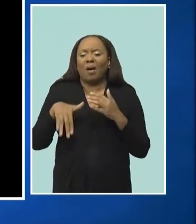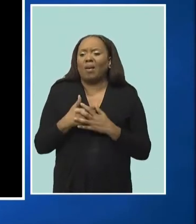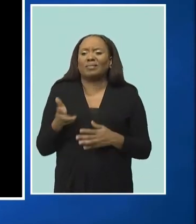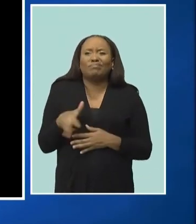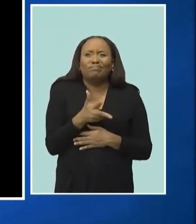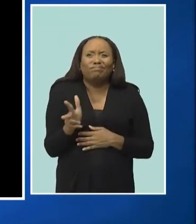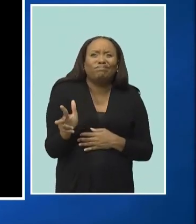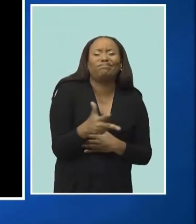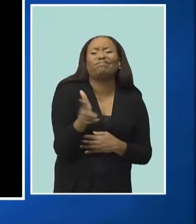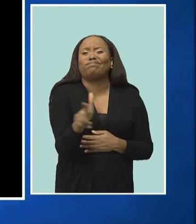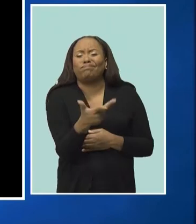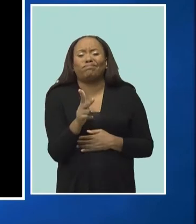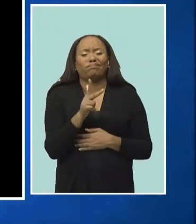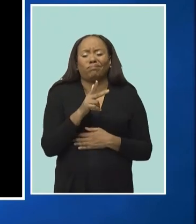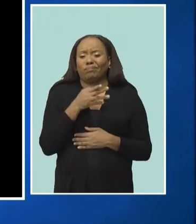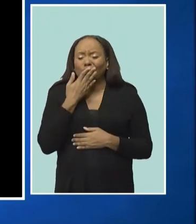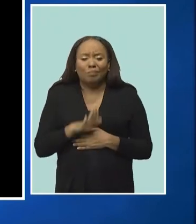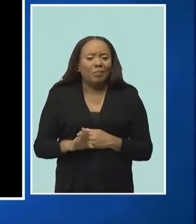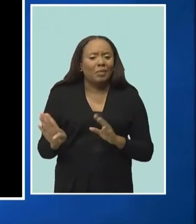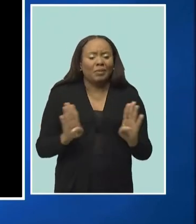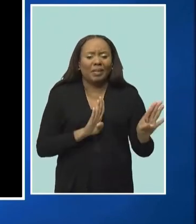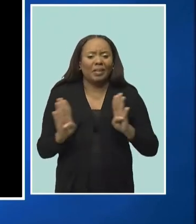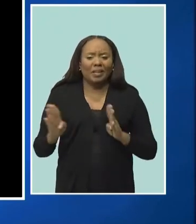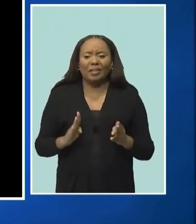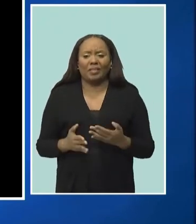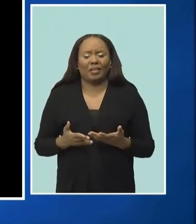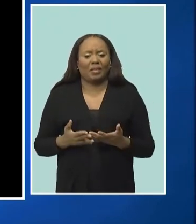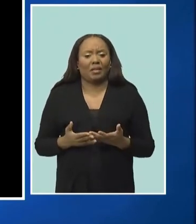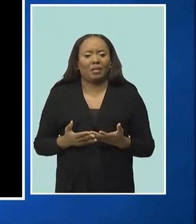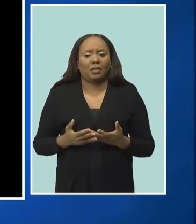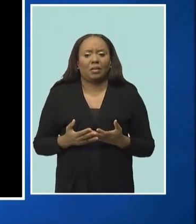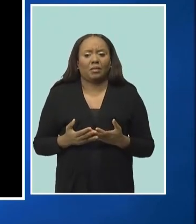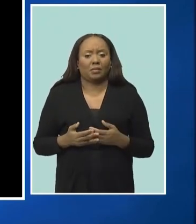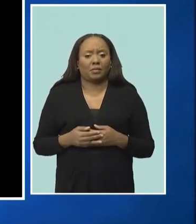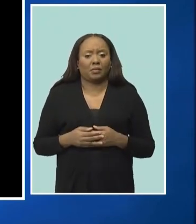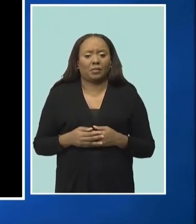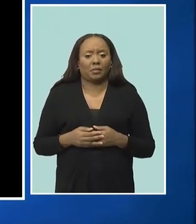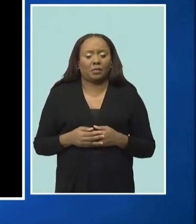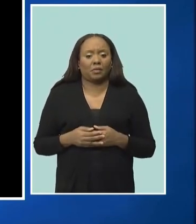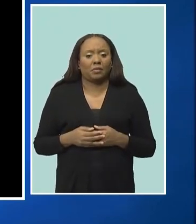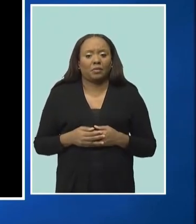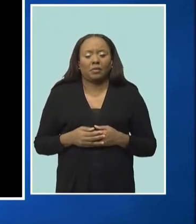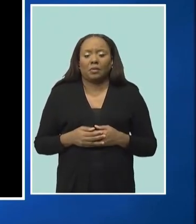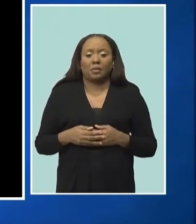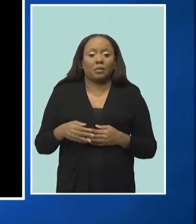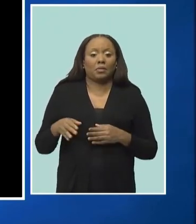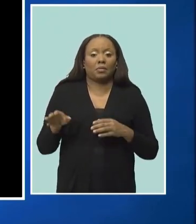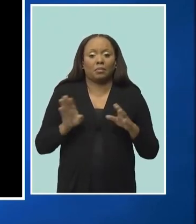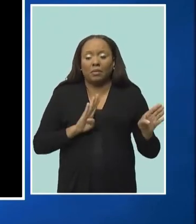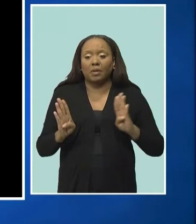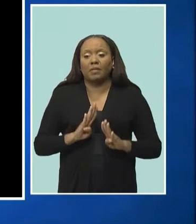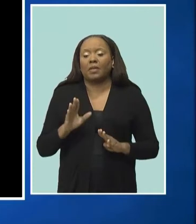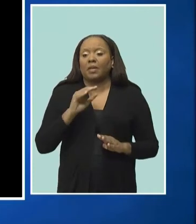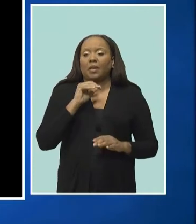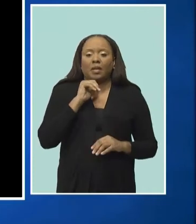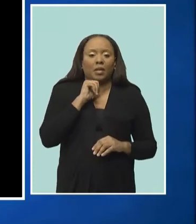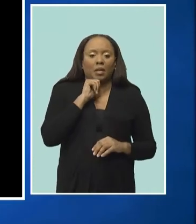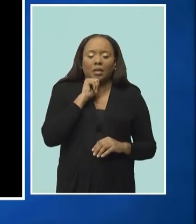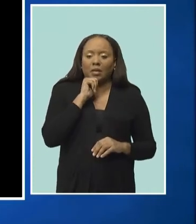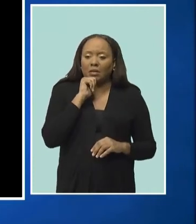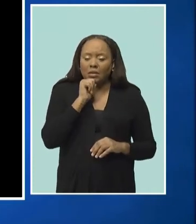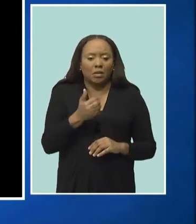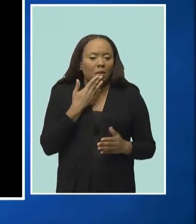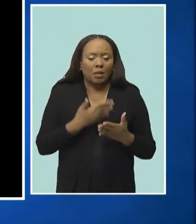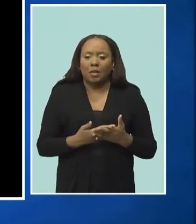bad behavior, behavior, of course, that is very unsavory, is unacceptable.